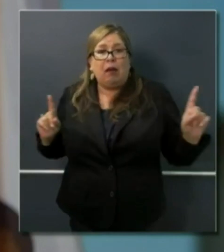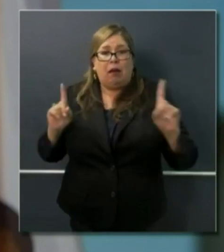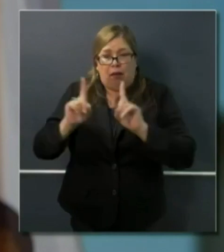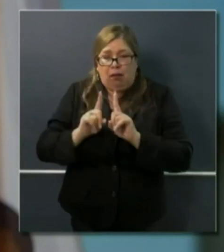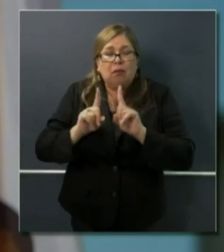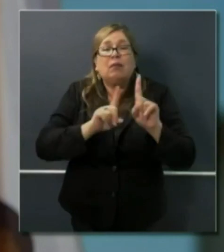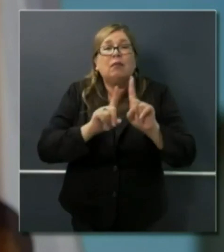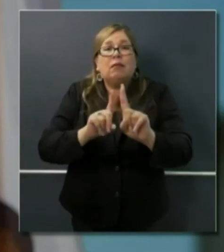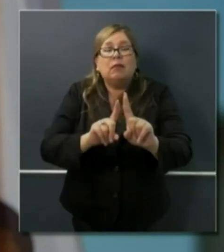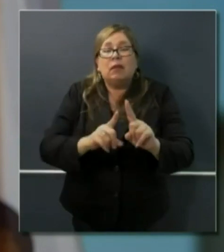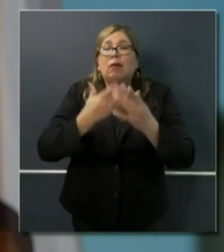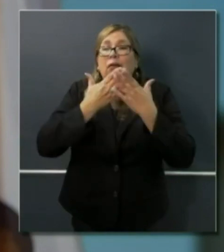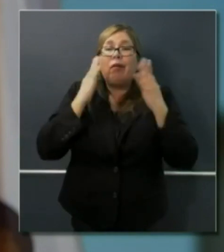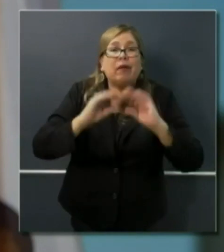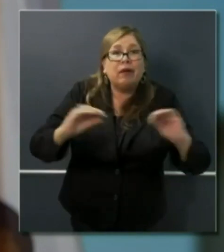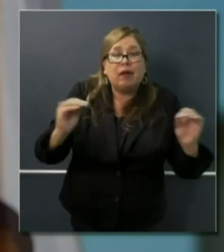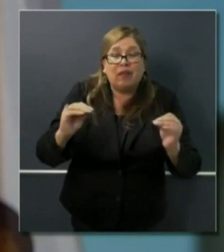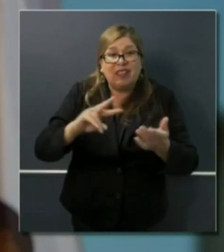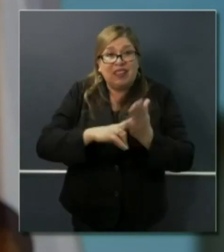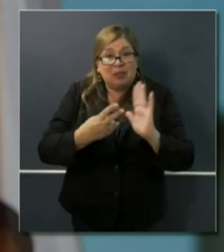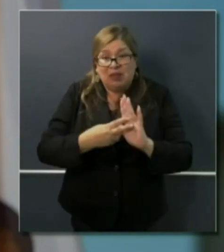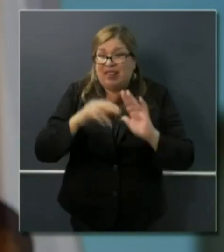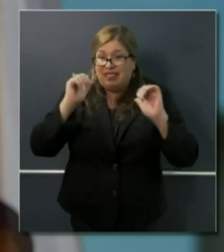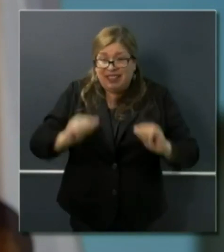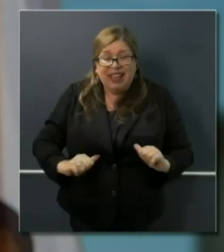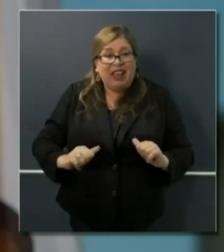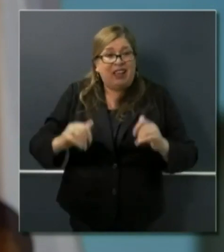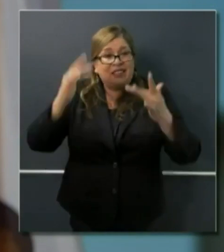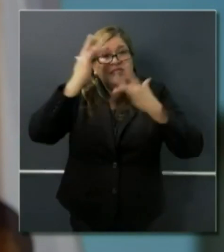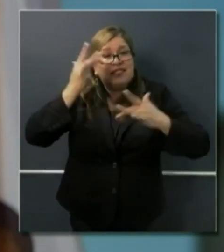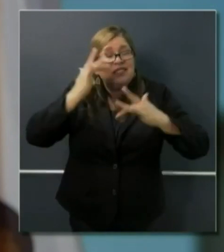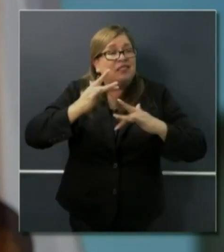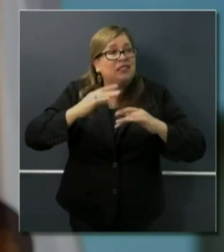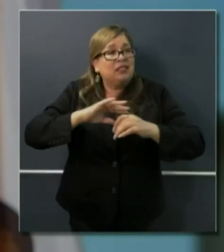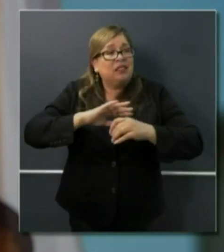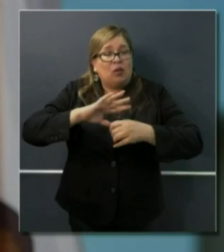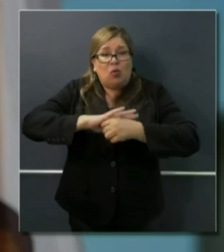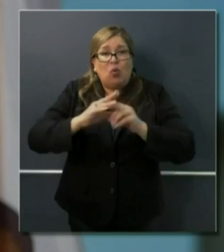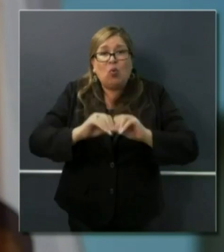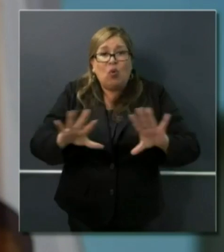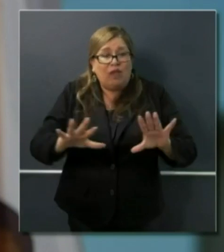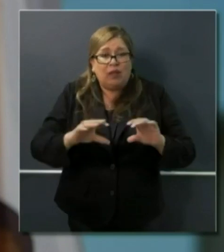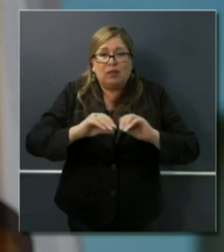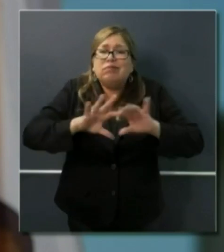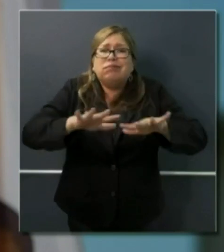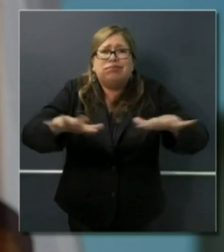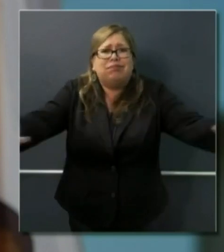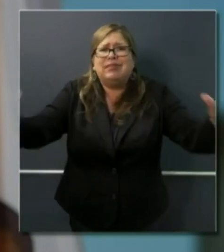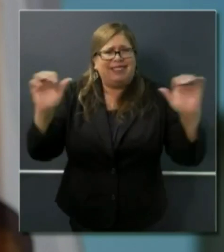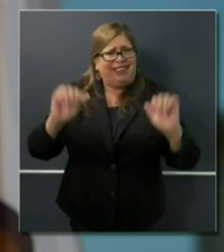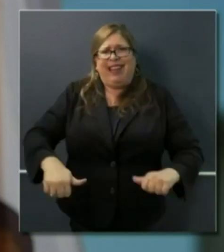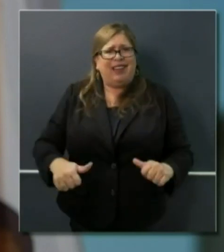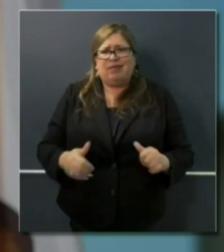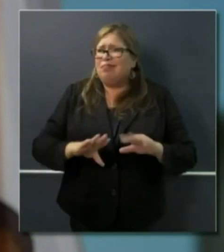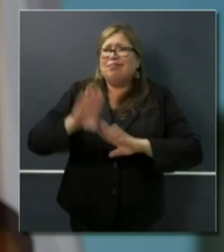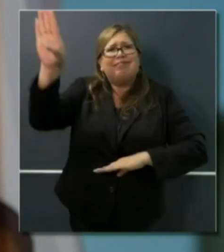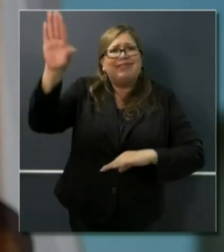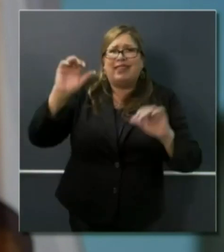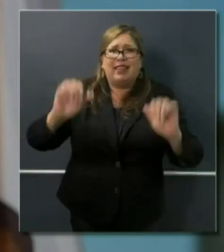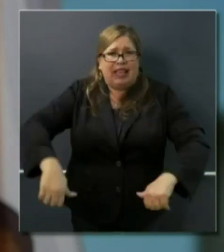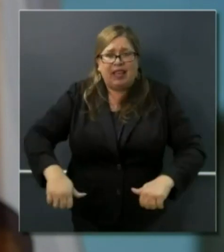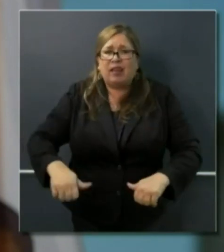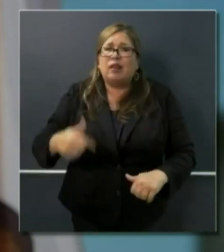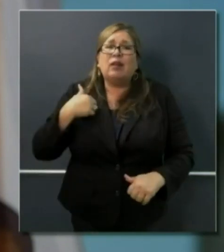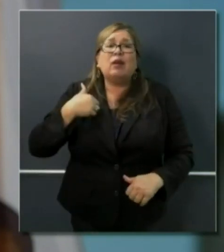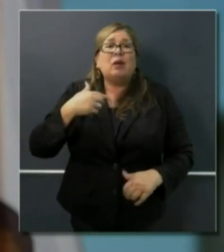an increase in the number of people infected. We have to provide the capacity in the system and make sure we procure